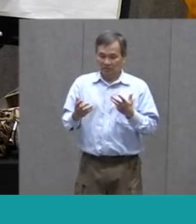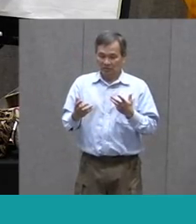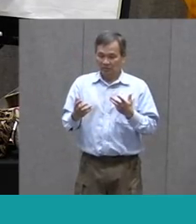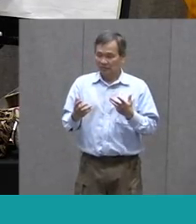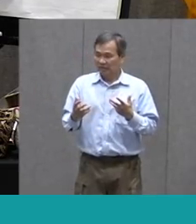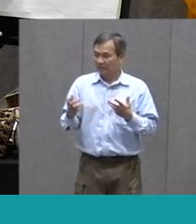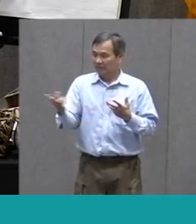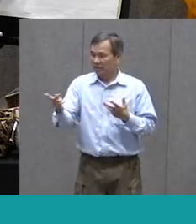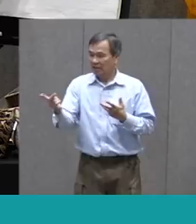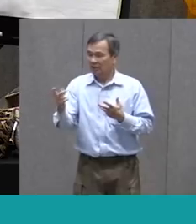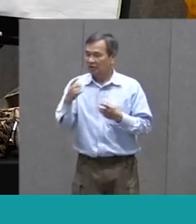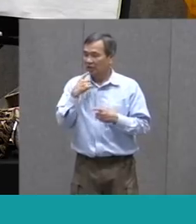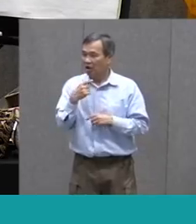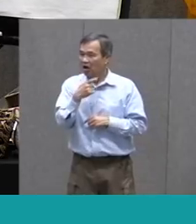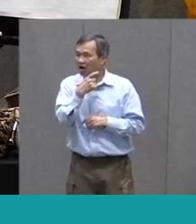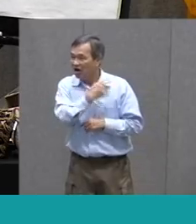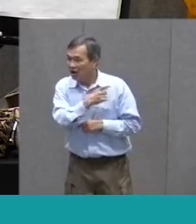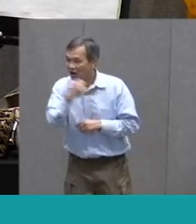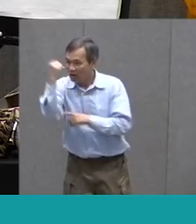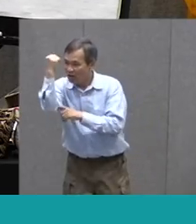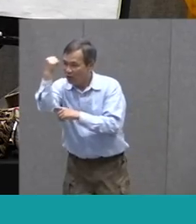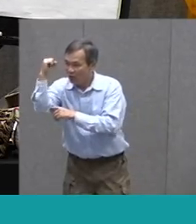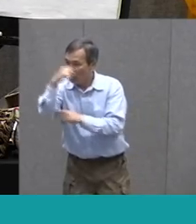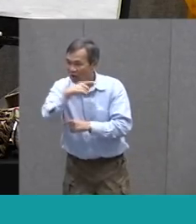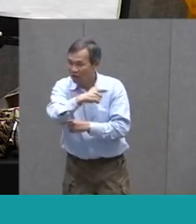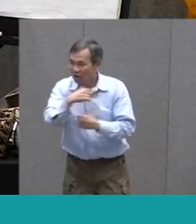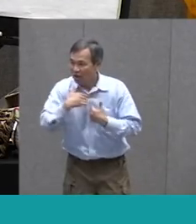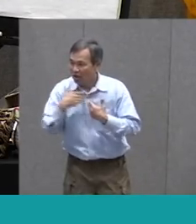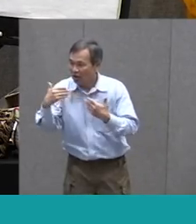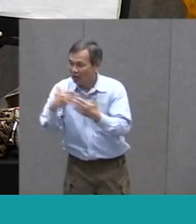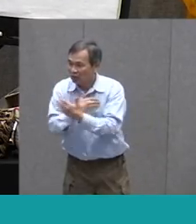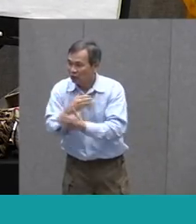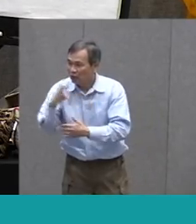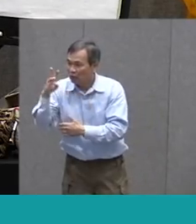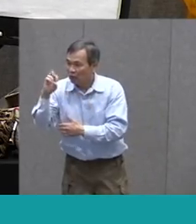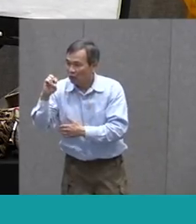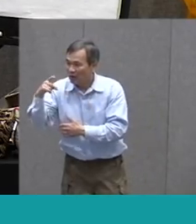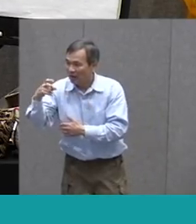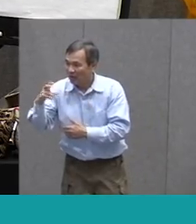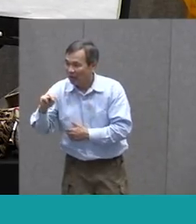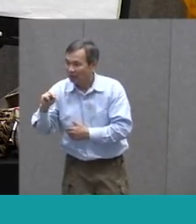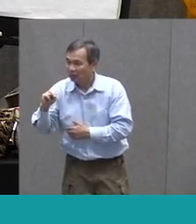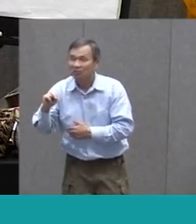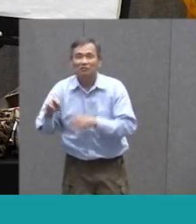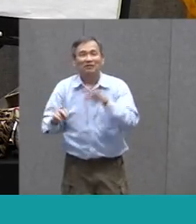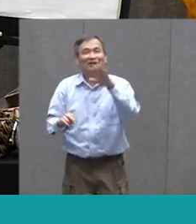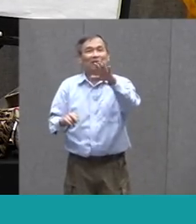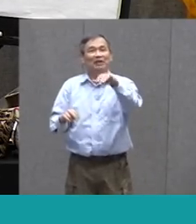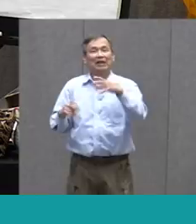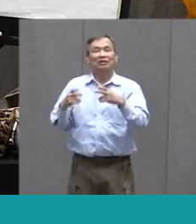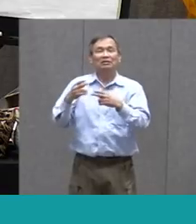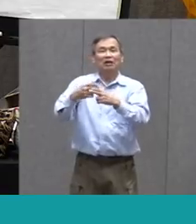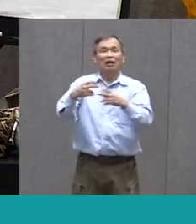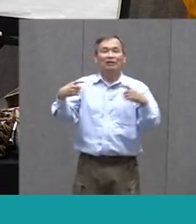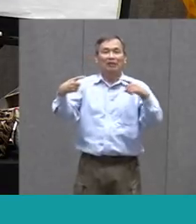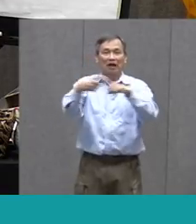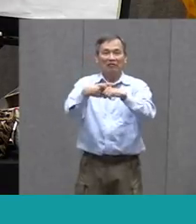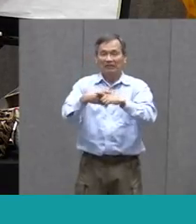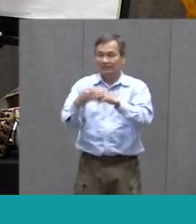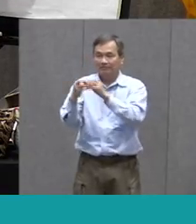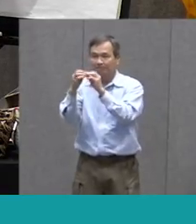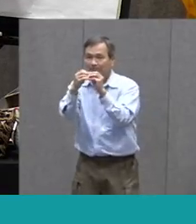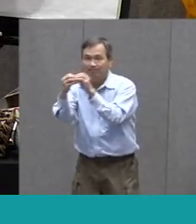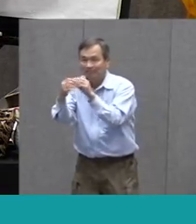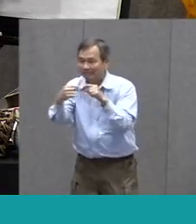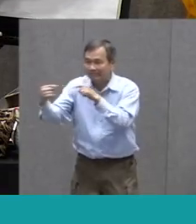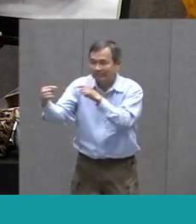How To Overcome It There Could Be Lots Of Different Things But That's The Conflict Of The Story And Then At The End